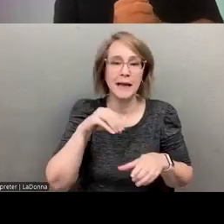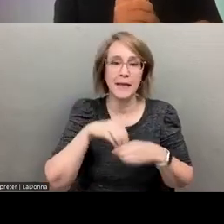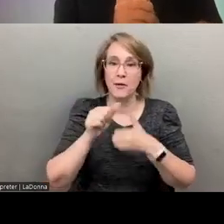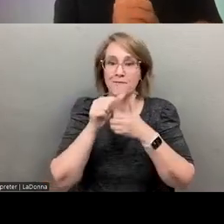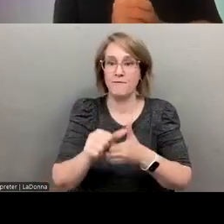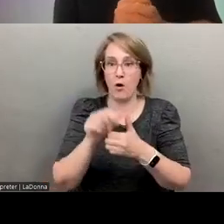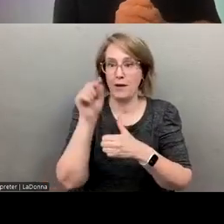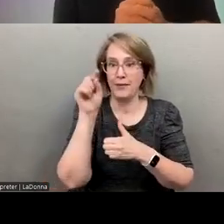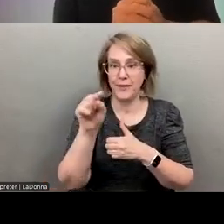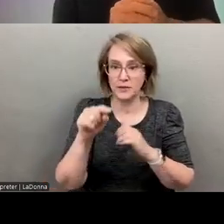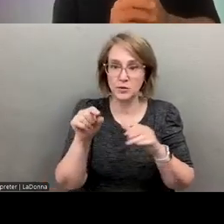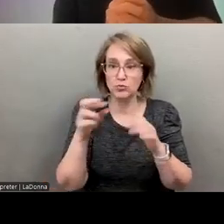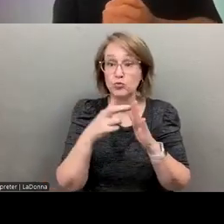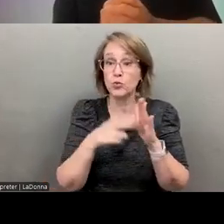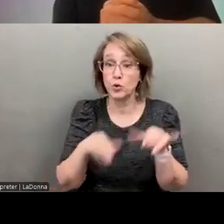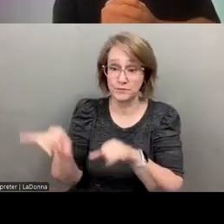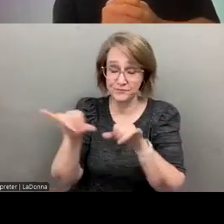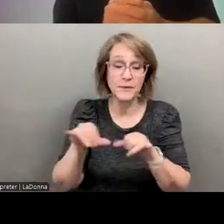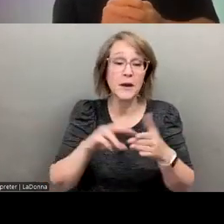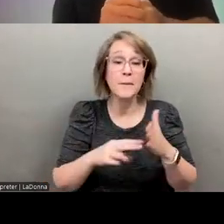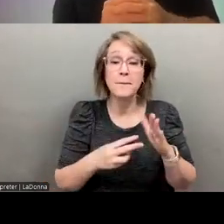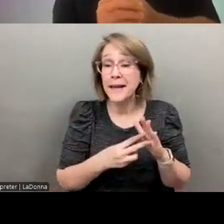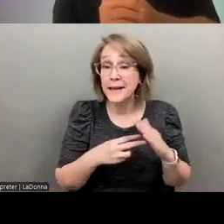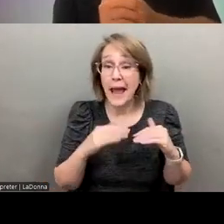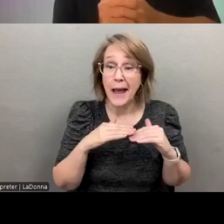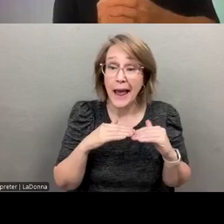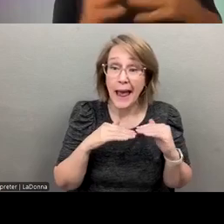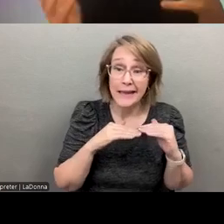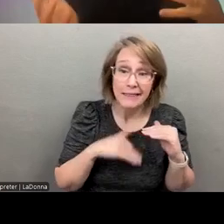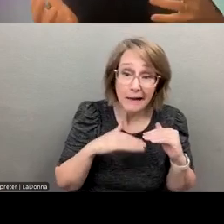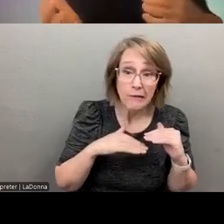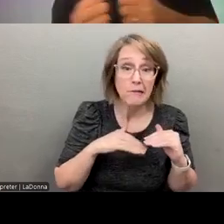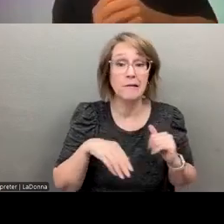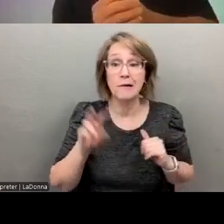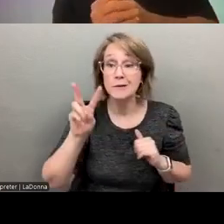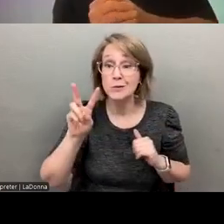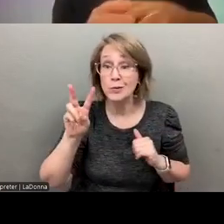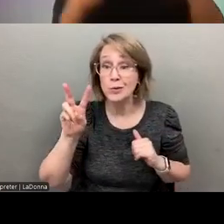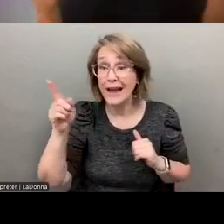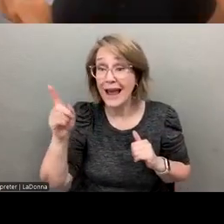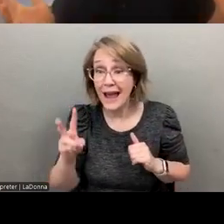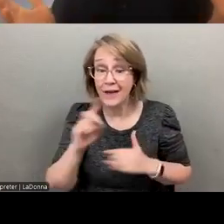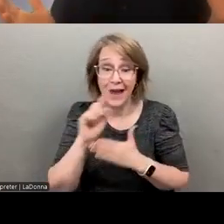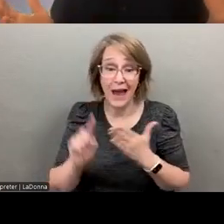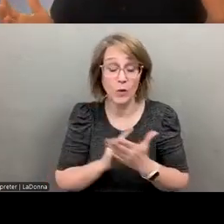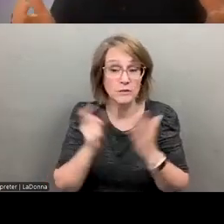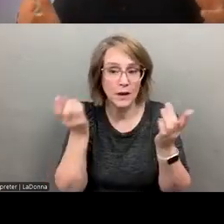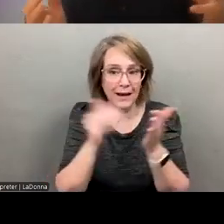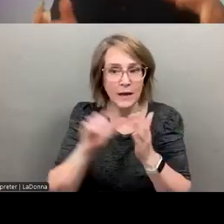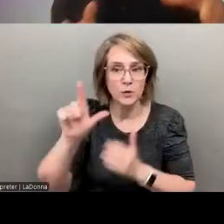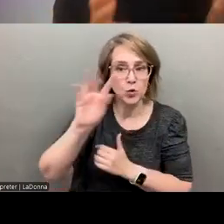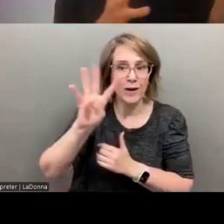recommended range, they may be spending as little as two and a half hours in an entire 24 hour